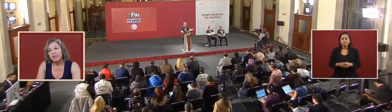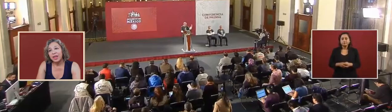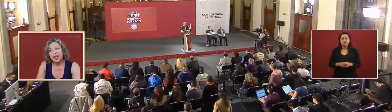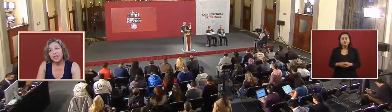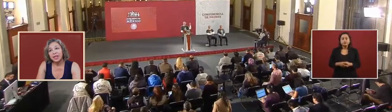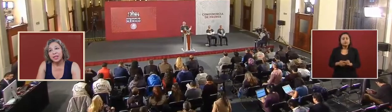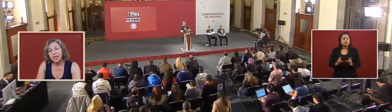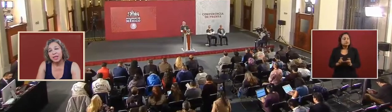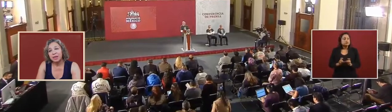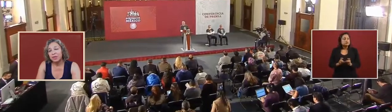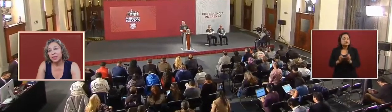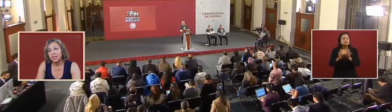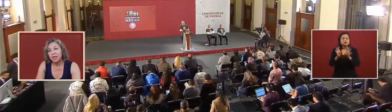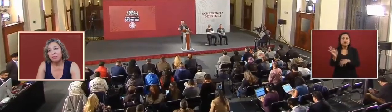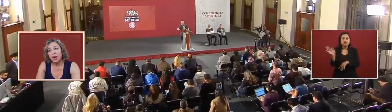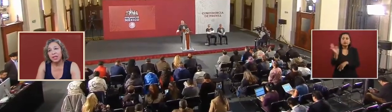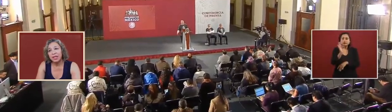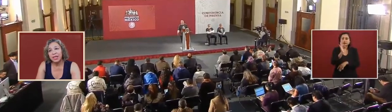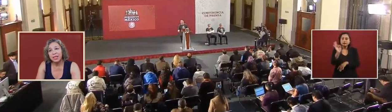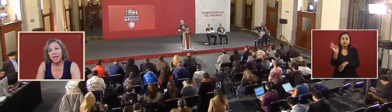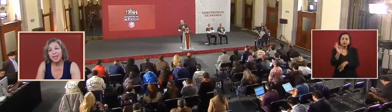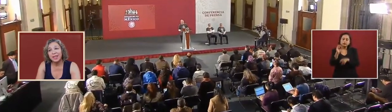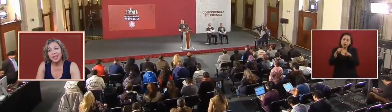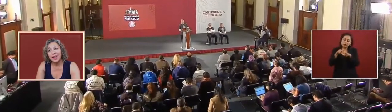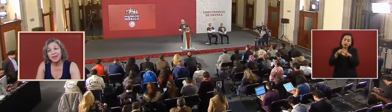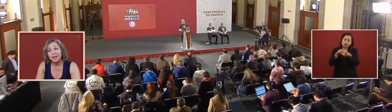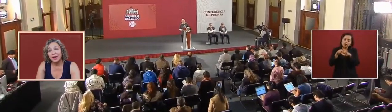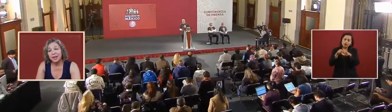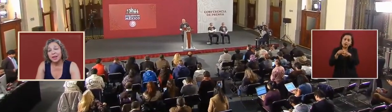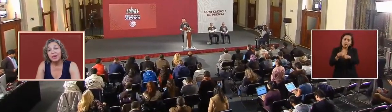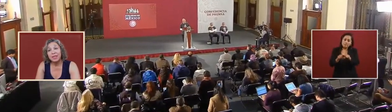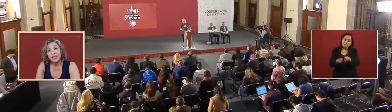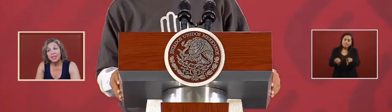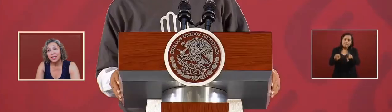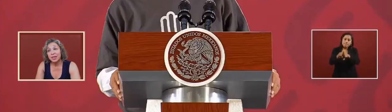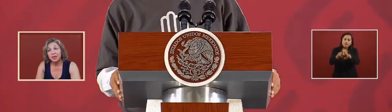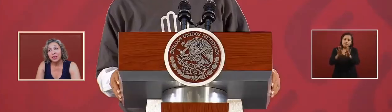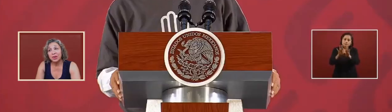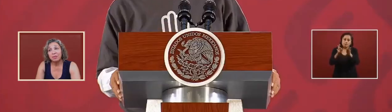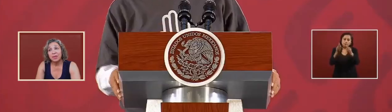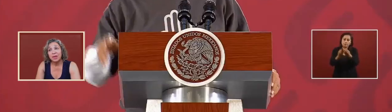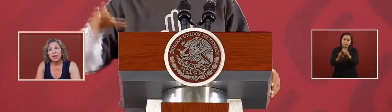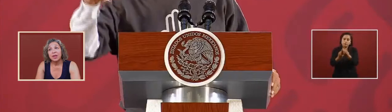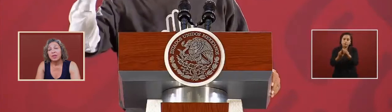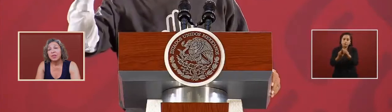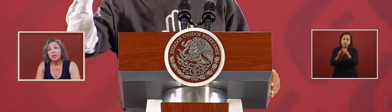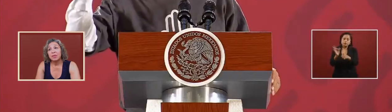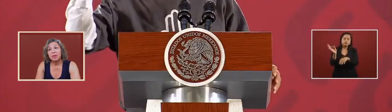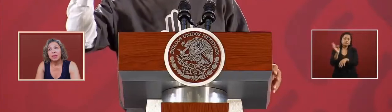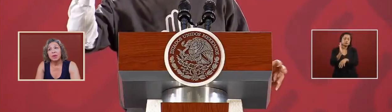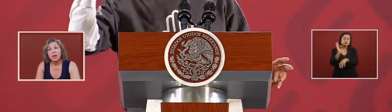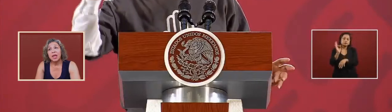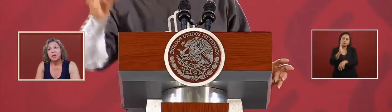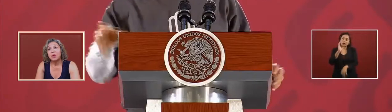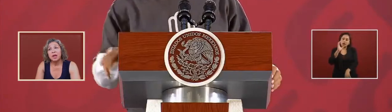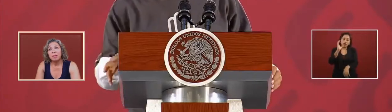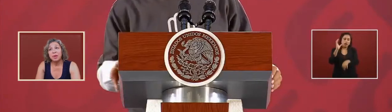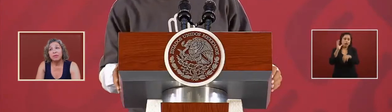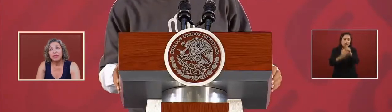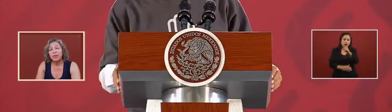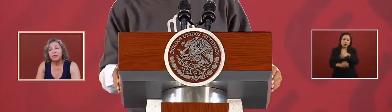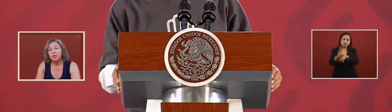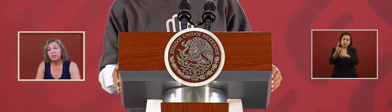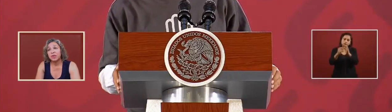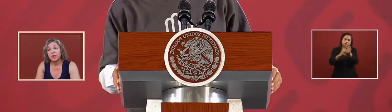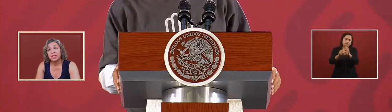and if they had continued with the same politics at the end of this six-year term it would not